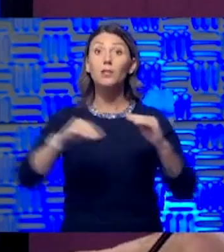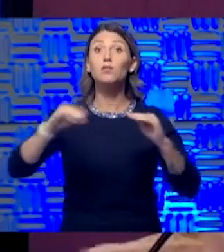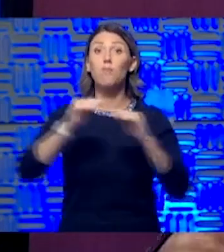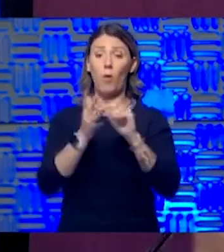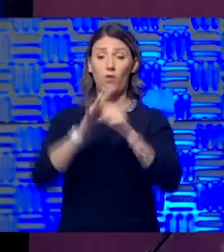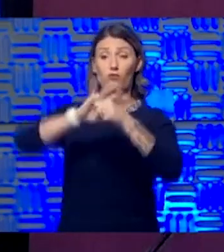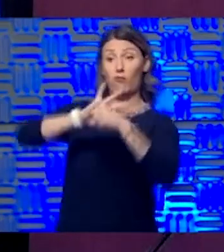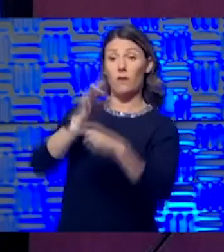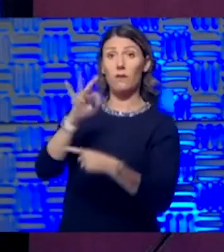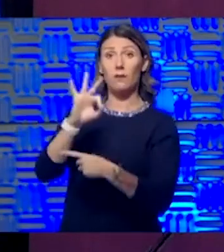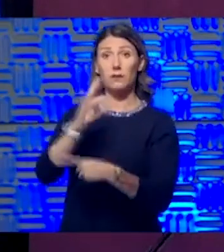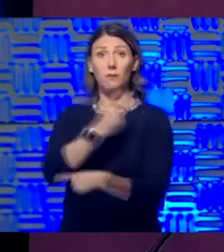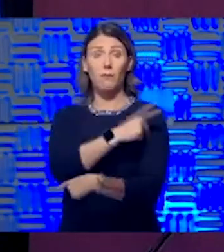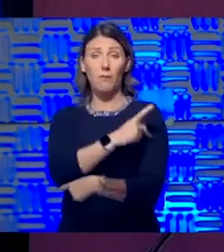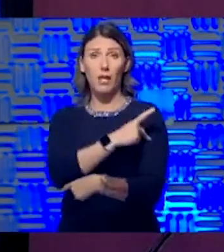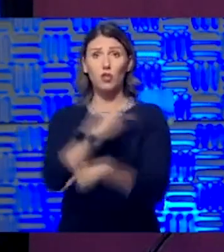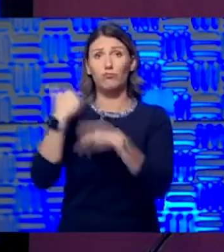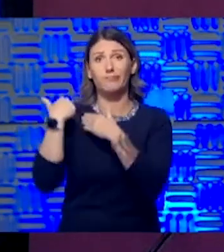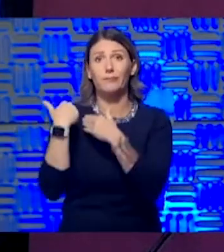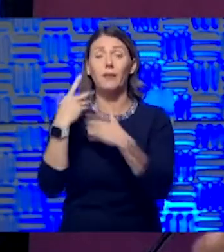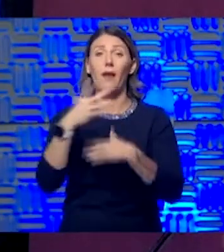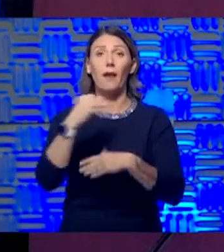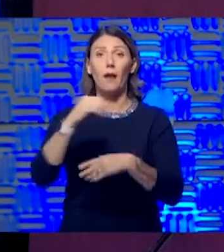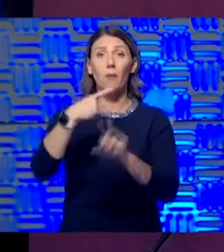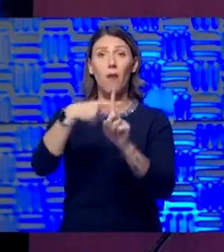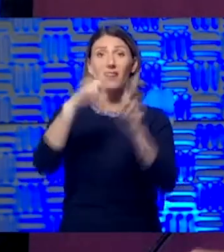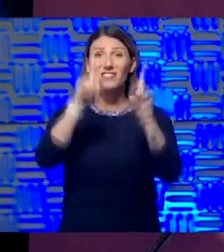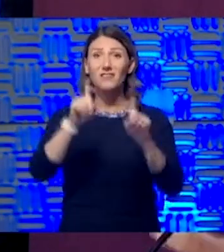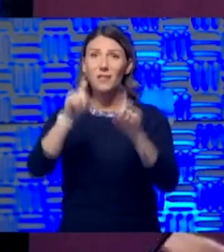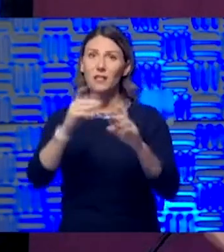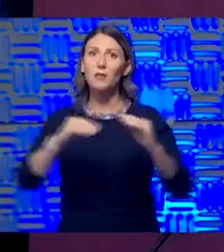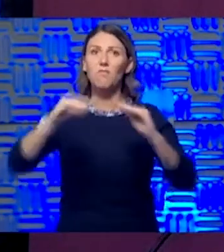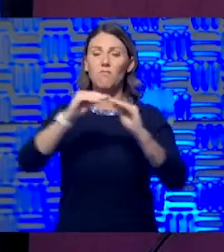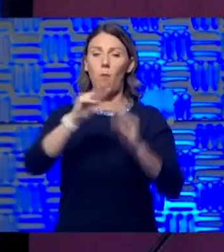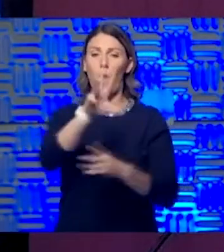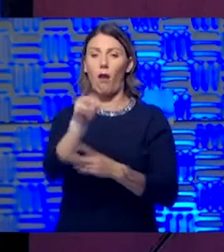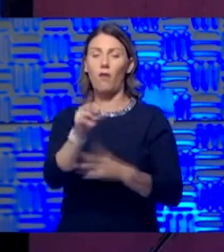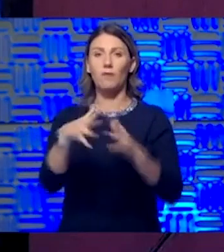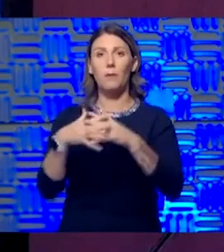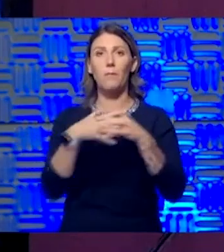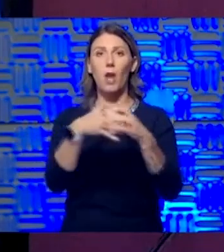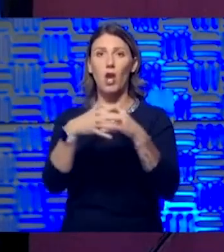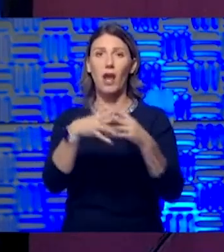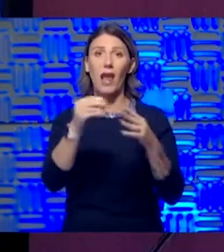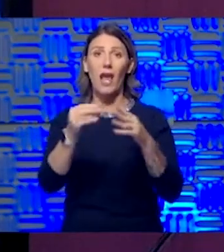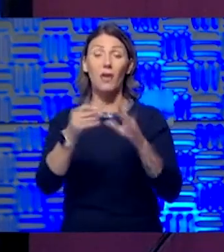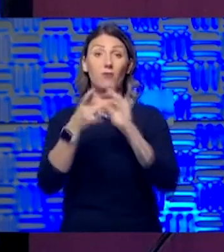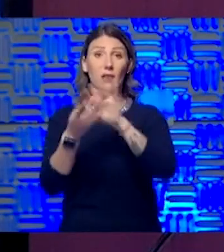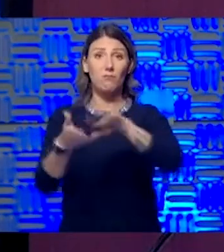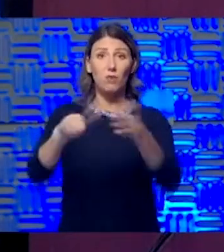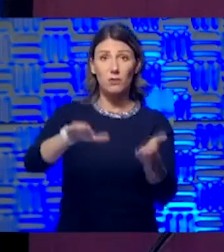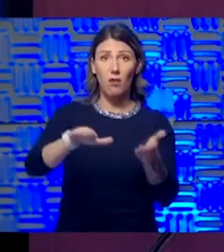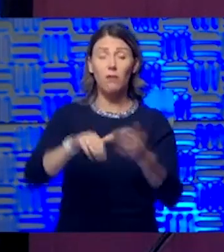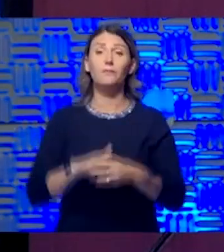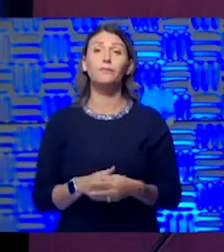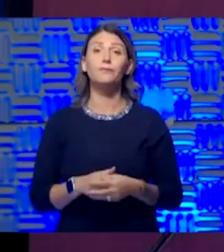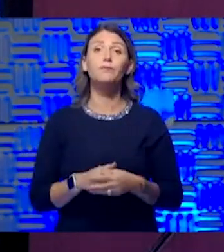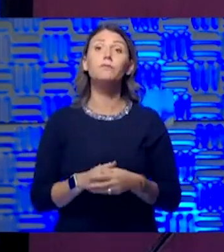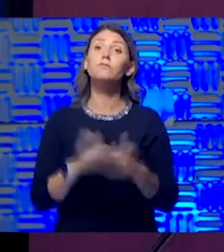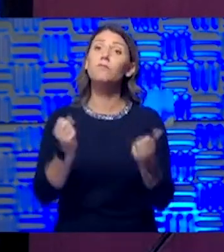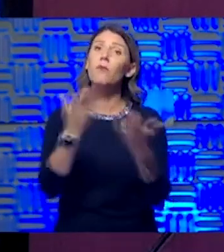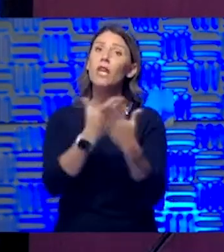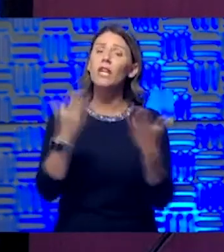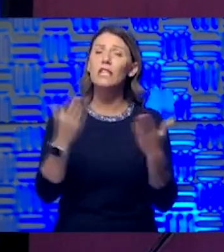COVID burden, both positive test-wise as well as morbidity and mortality-wise. So definitely a lot of things to think about,